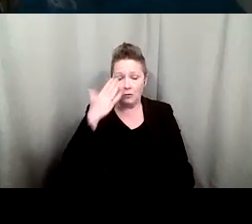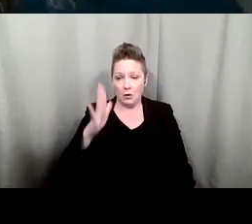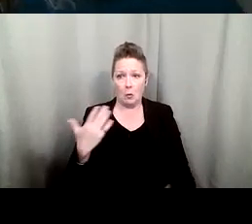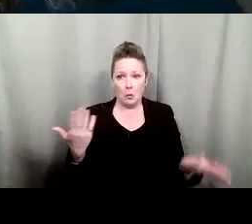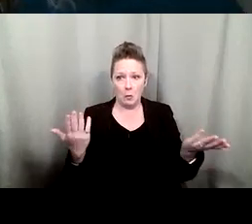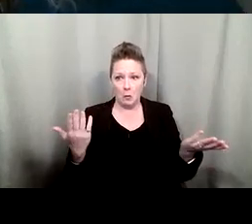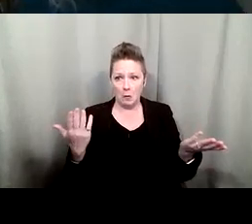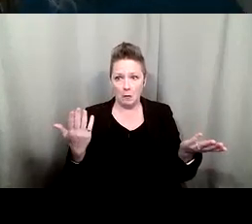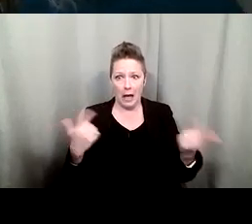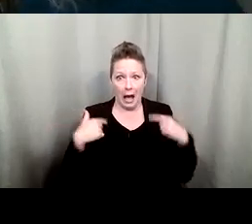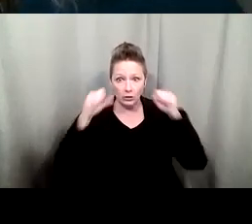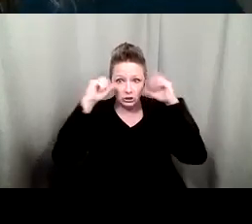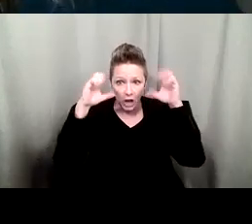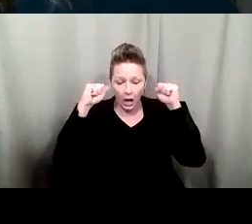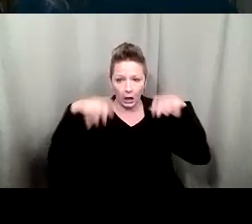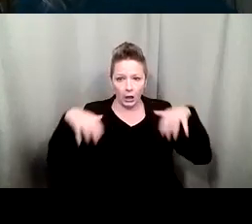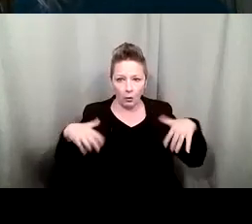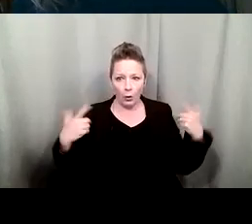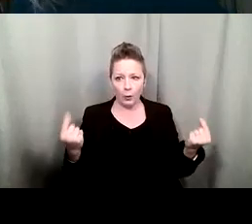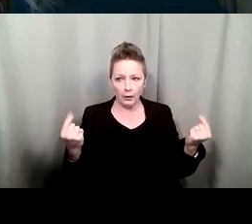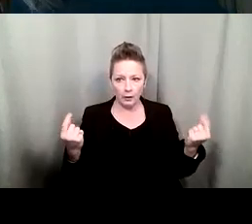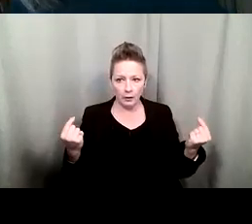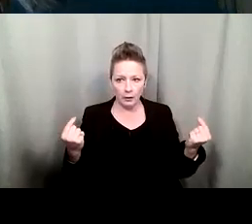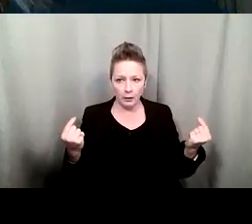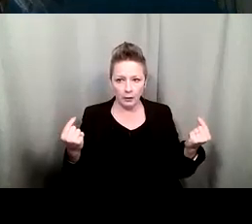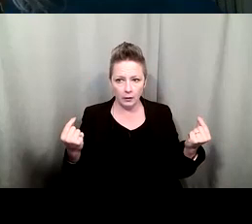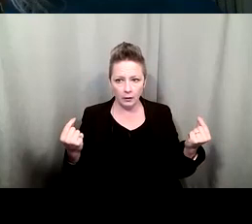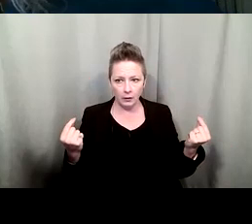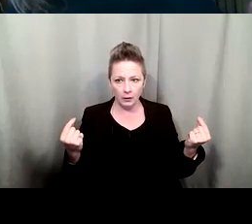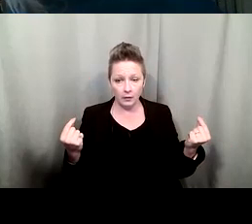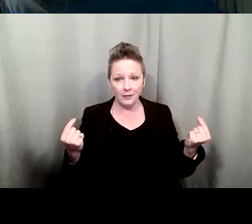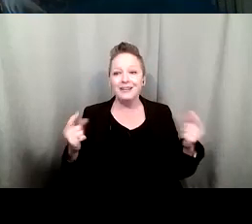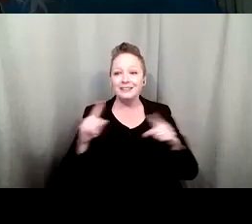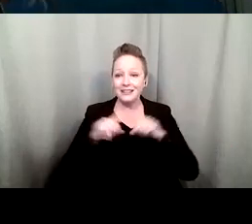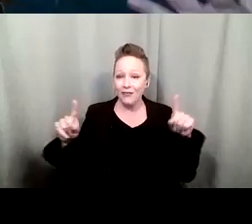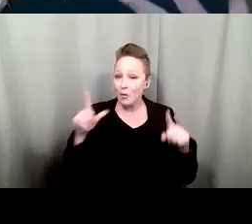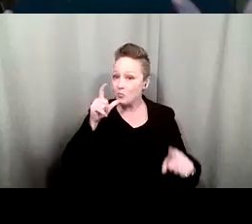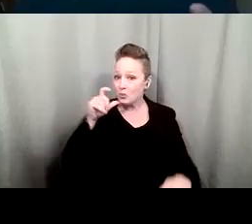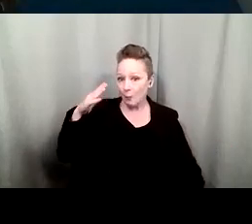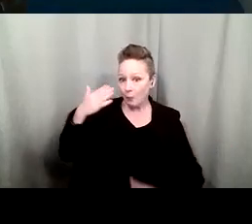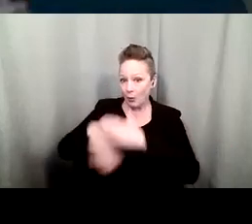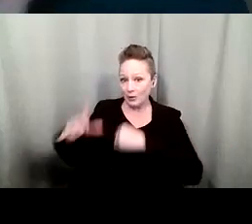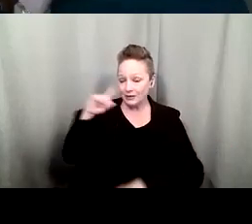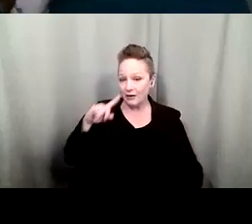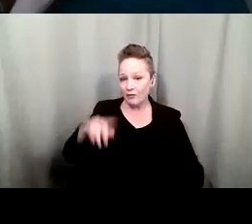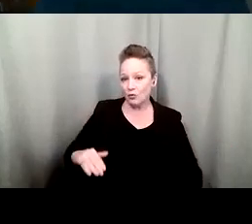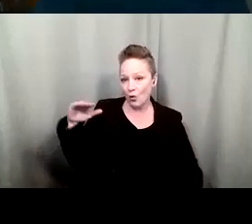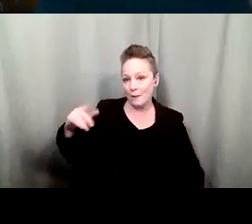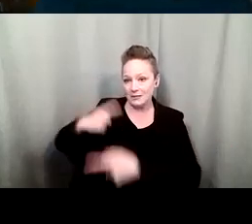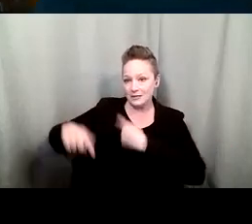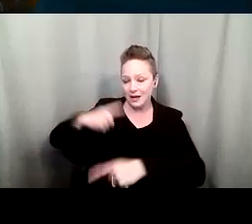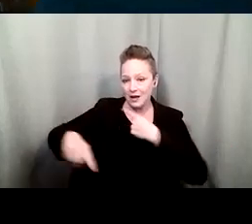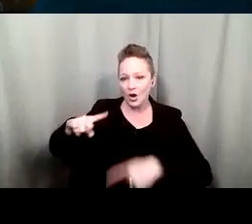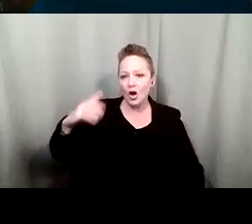do i was in shock different than somebody that's born deaf grows up signing grows up knowing other